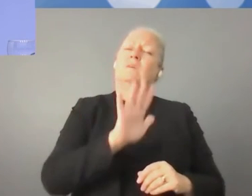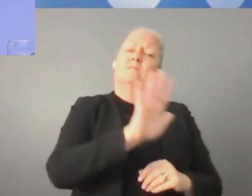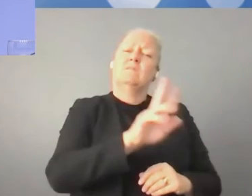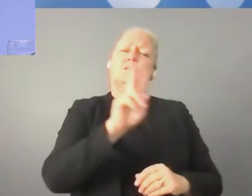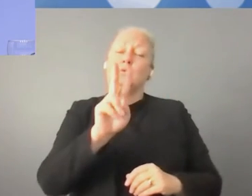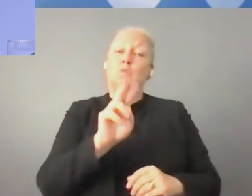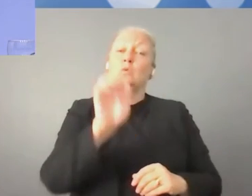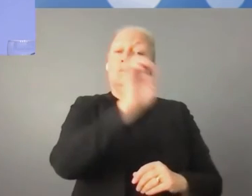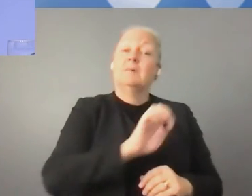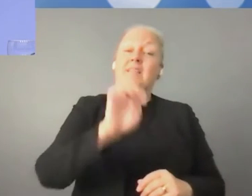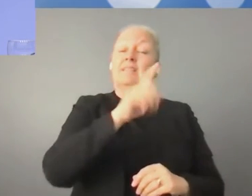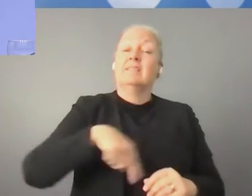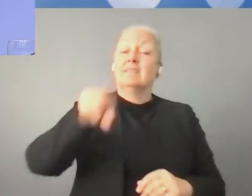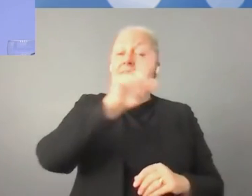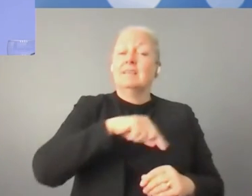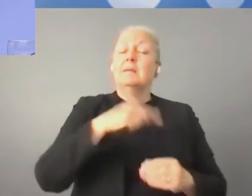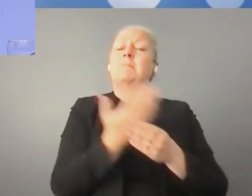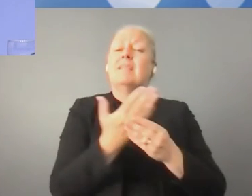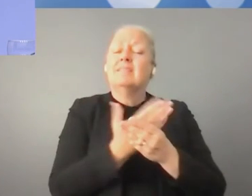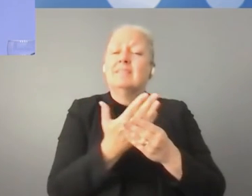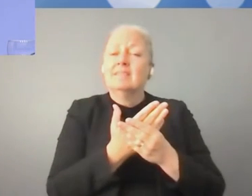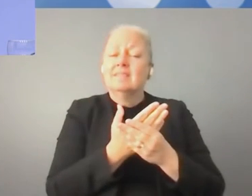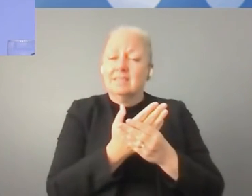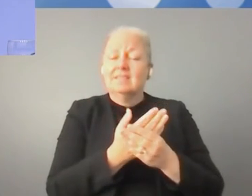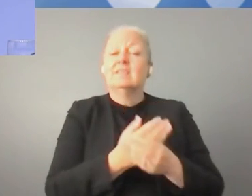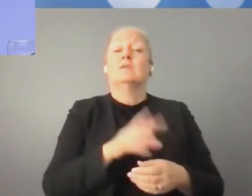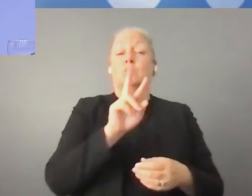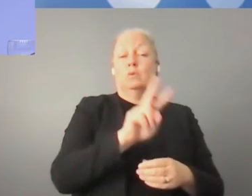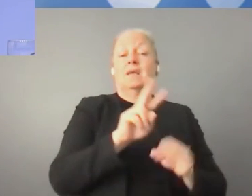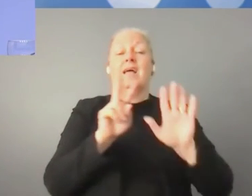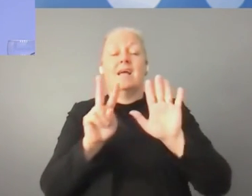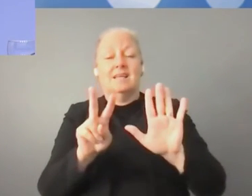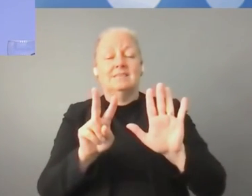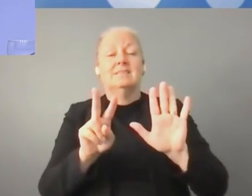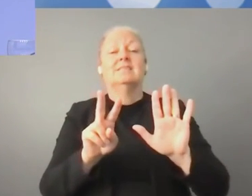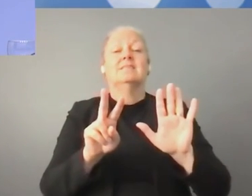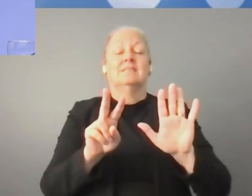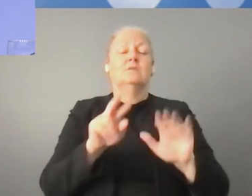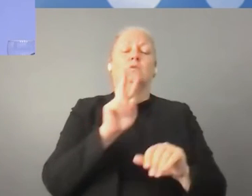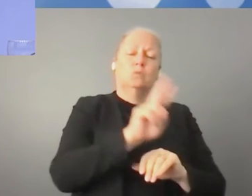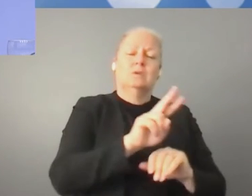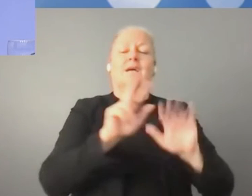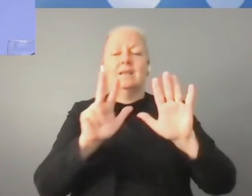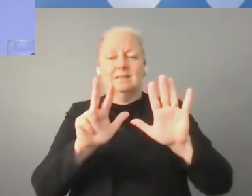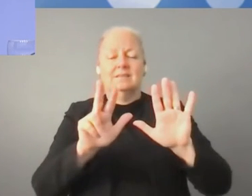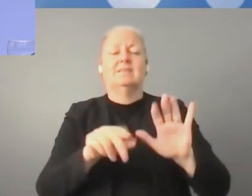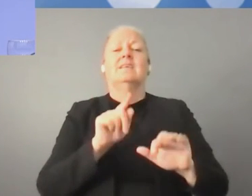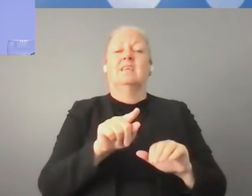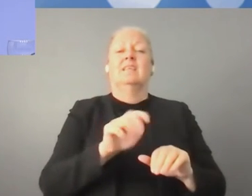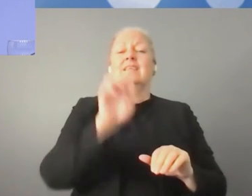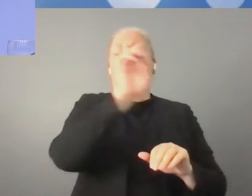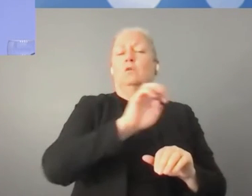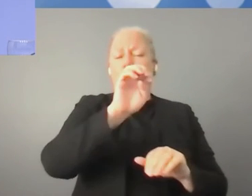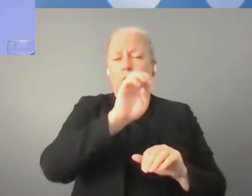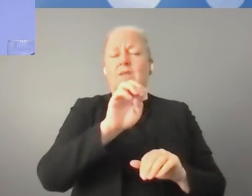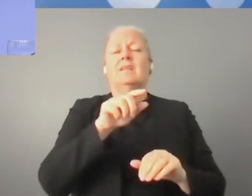venture-baked high tech unicorns, 28 were supported by the European Investment Fund. So we strongly